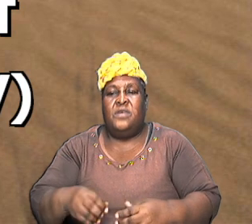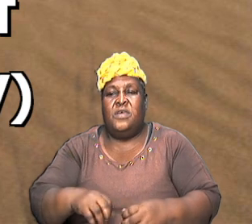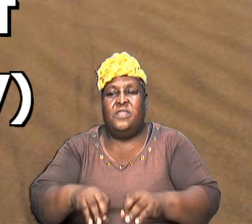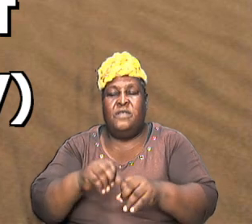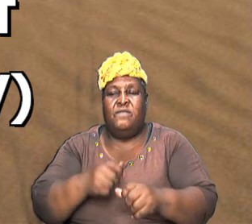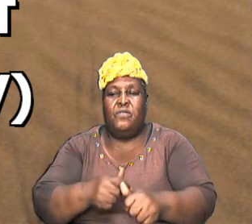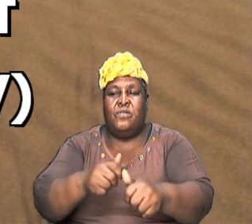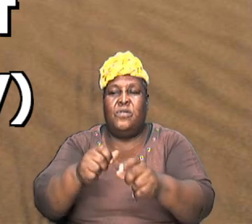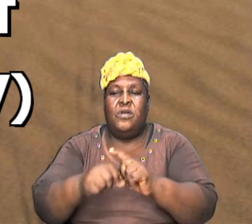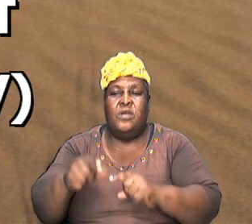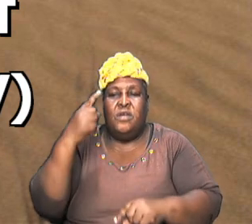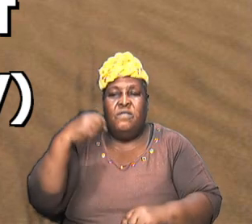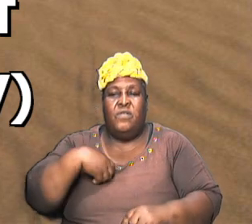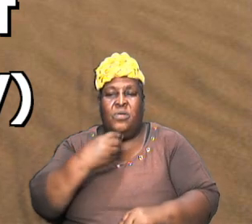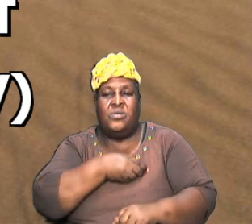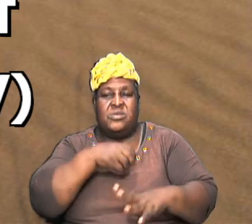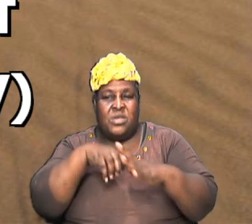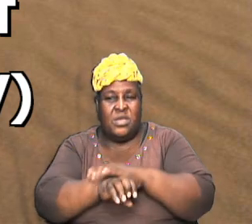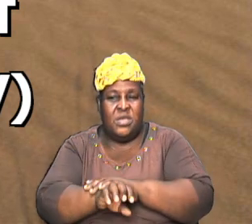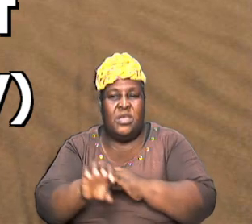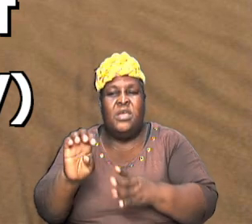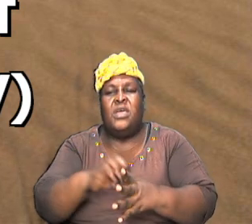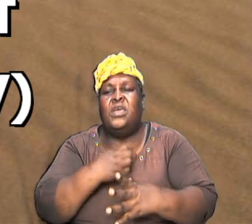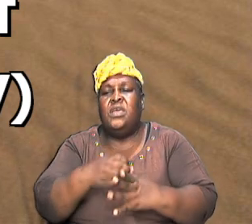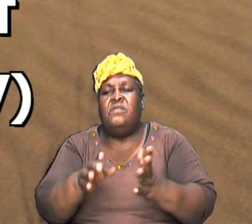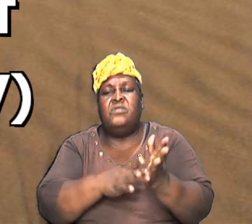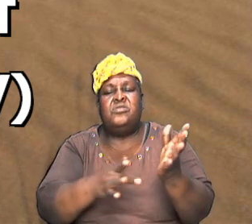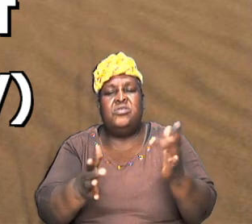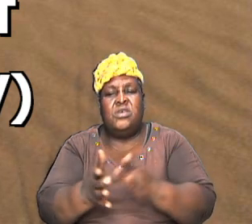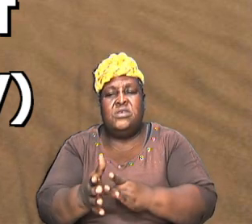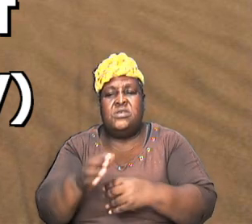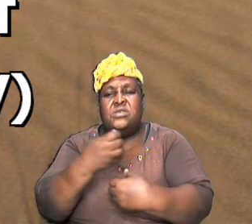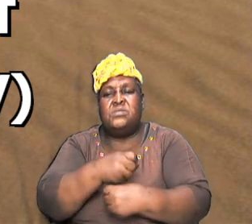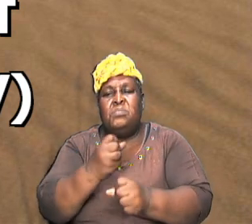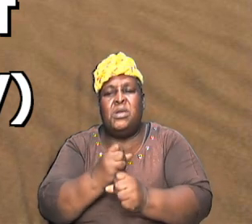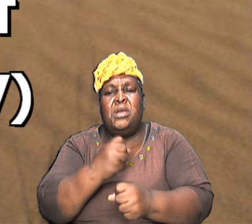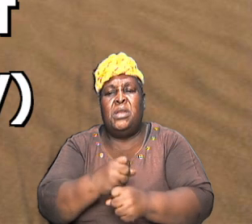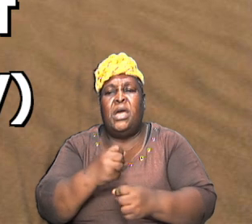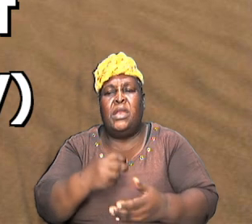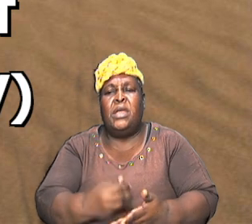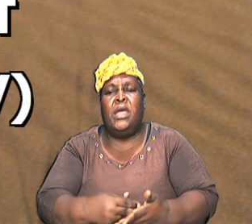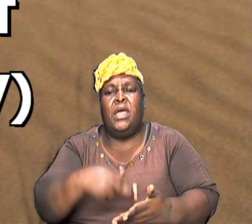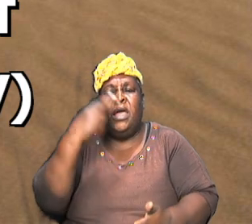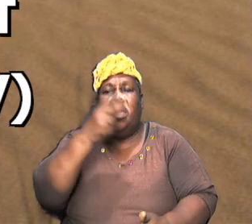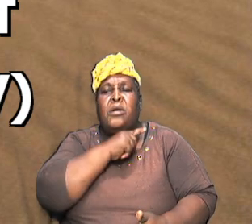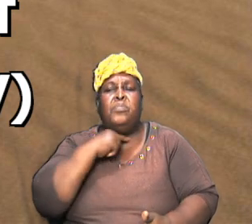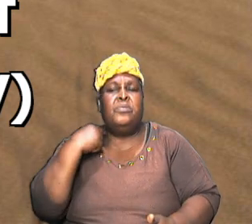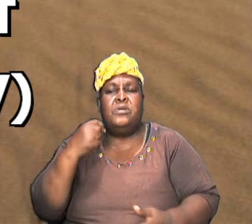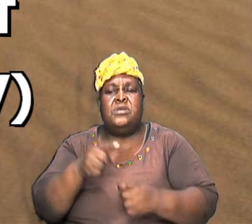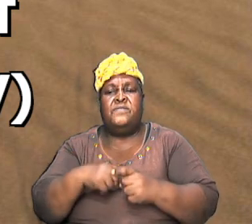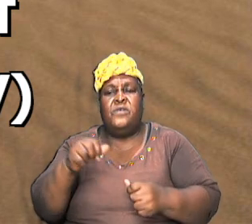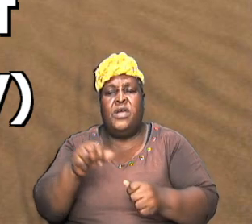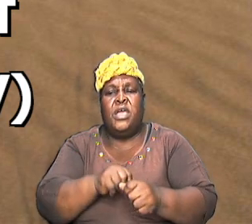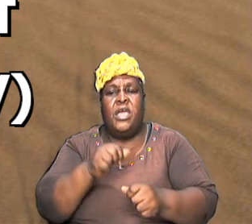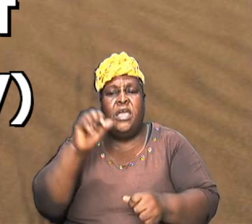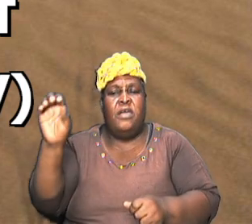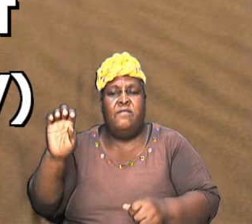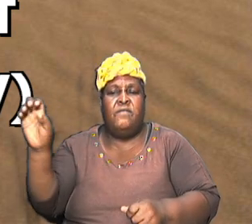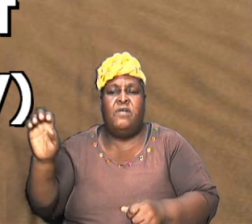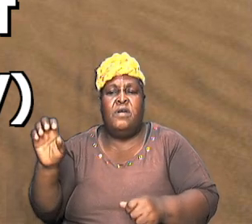forerunner is for us entered even Jesus made and high priest forever